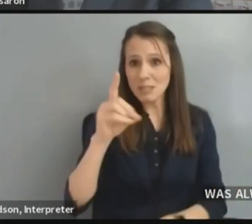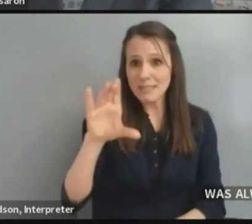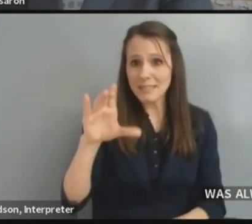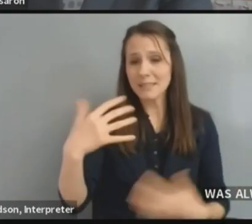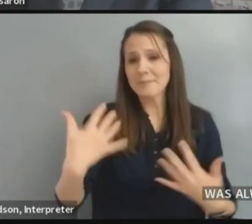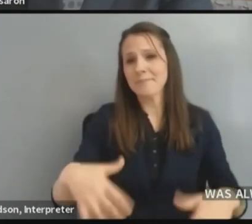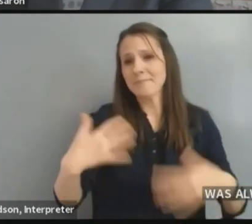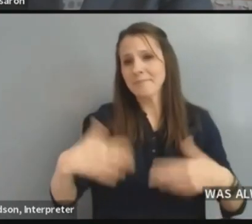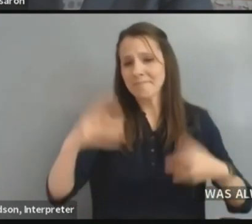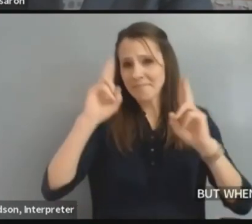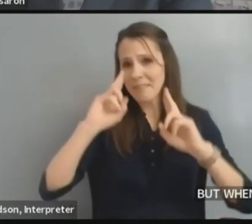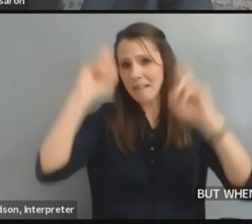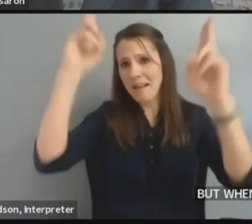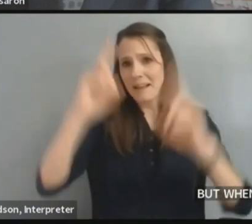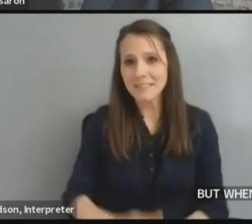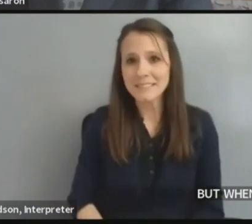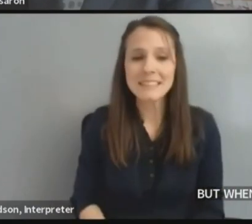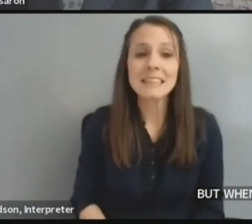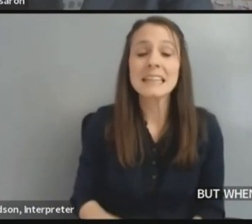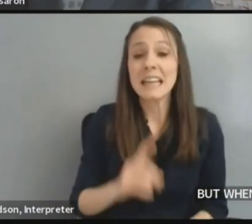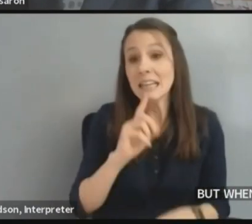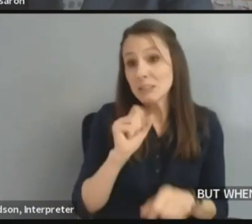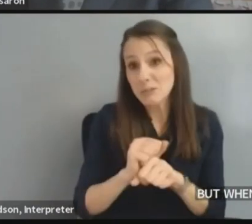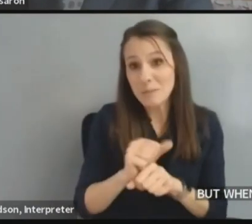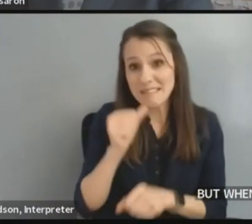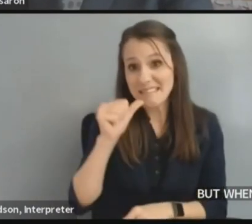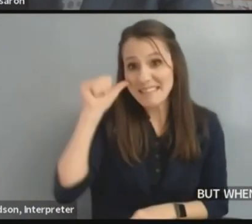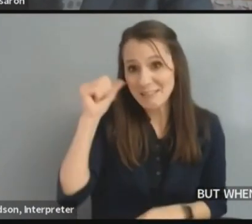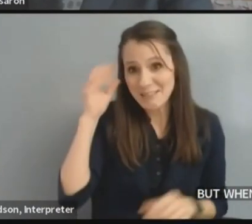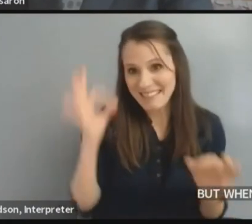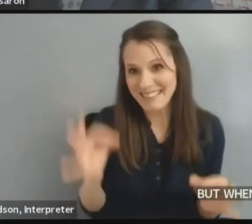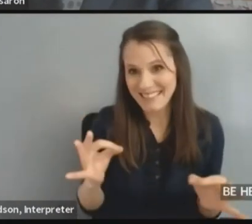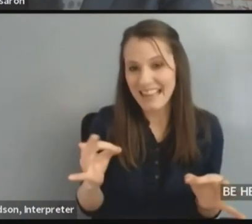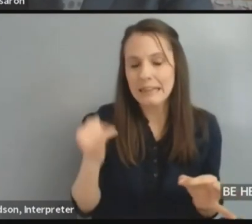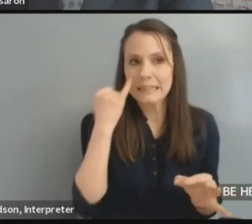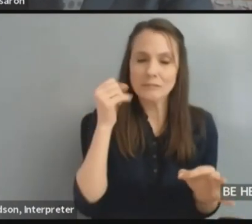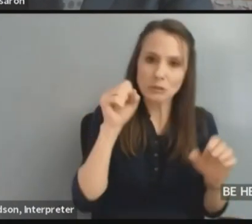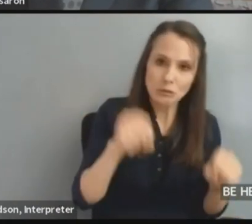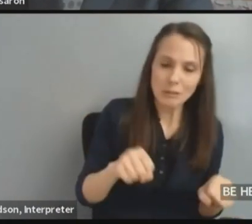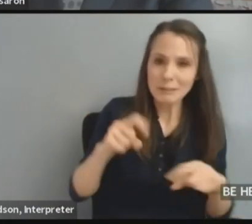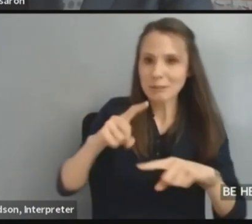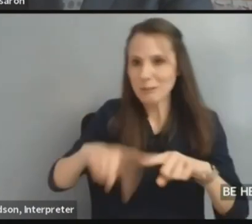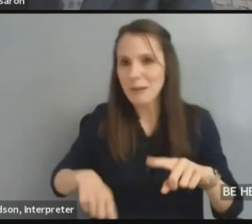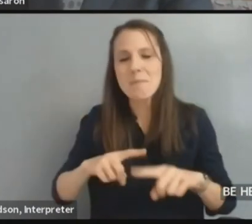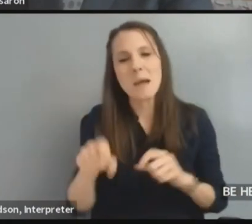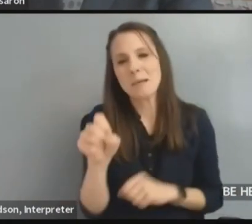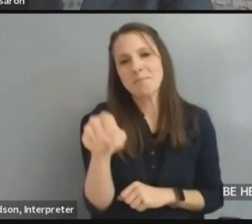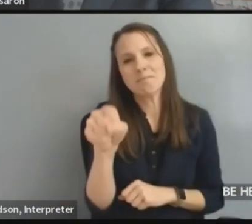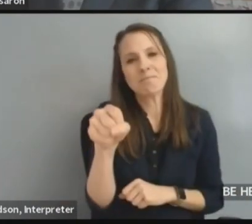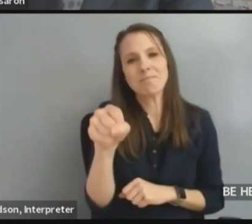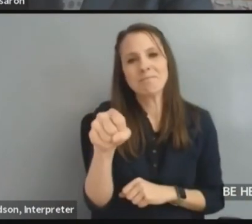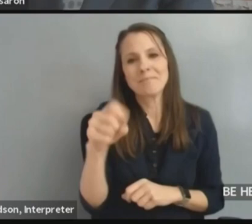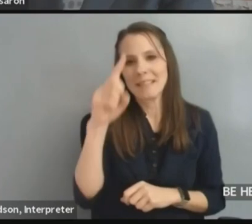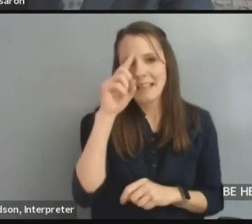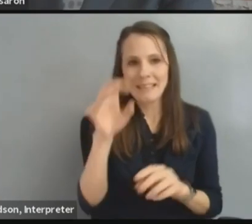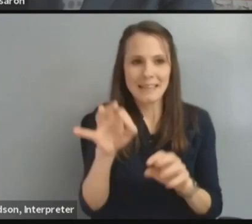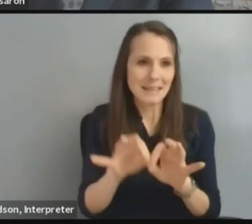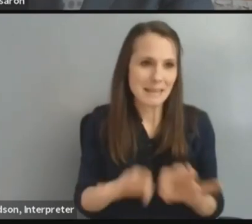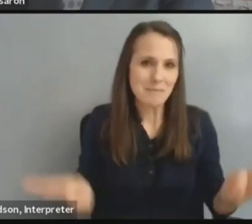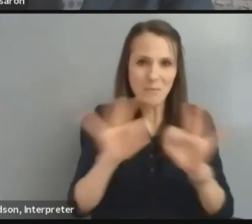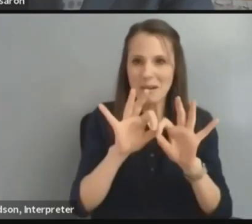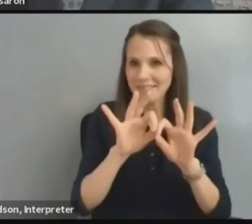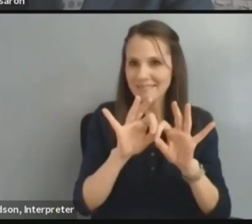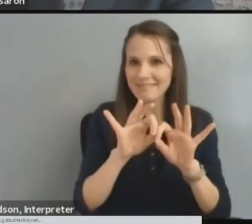honor. I had not decided actually until yesterday whether or not I was going to be able to make it. But I do think that it's an important thing. This